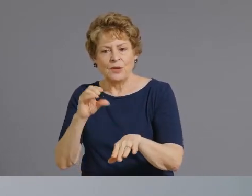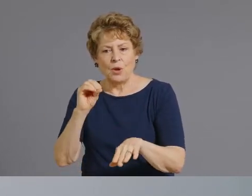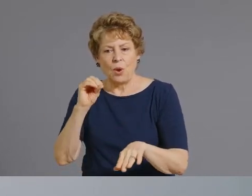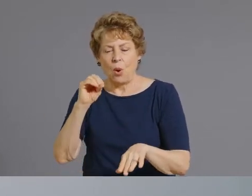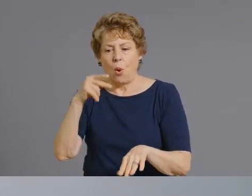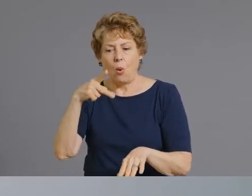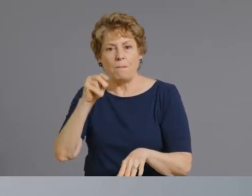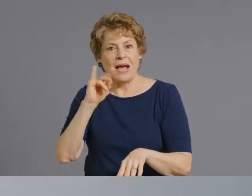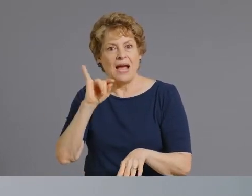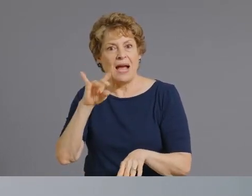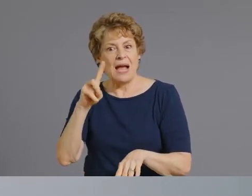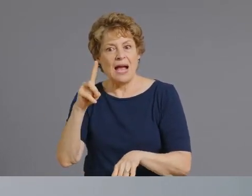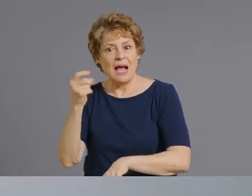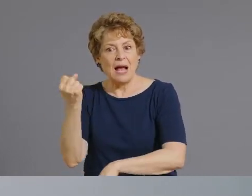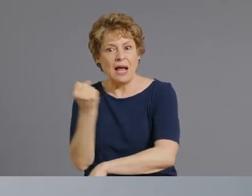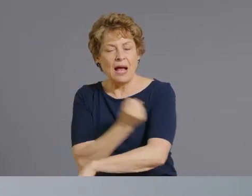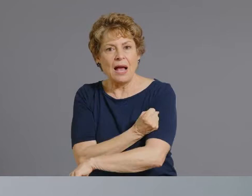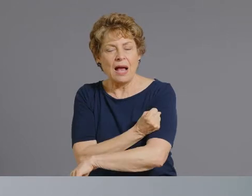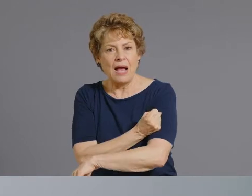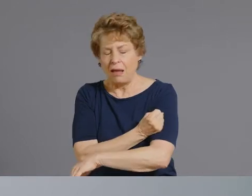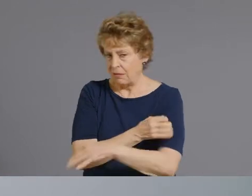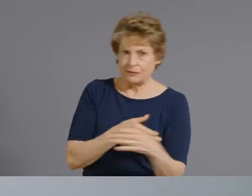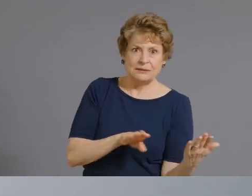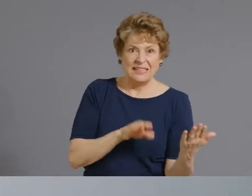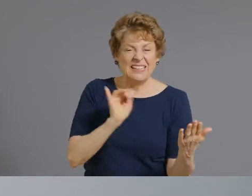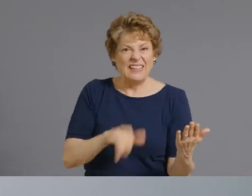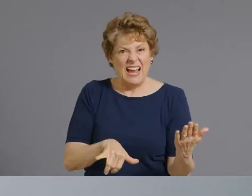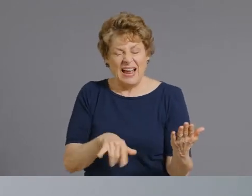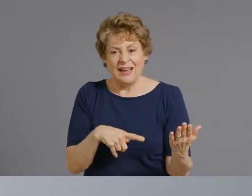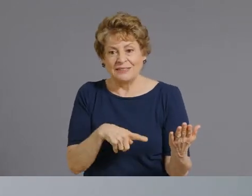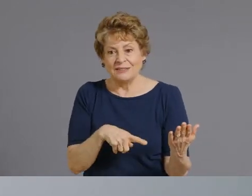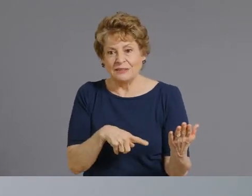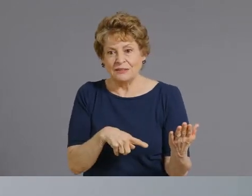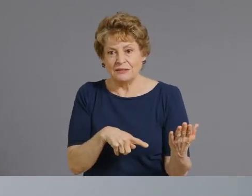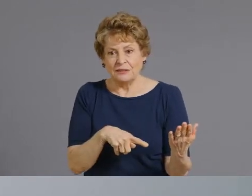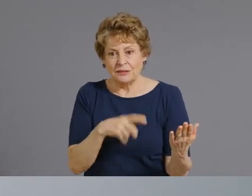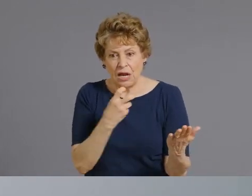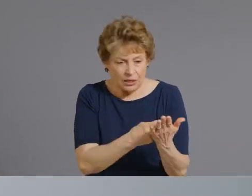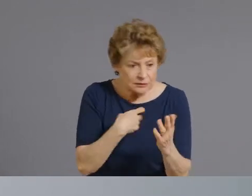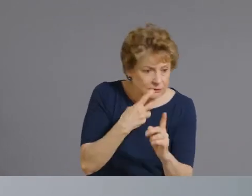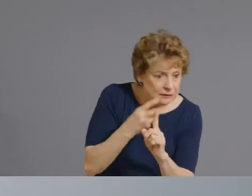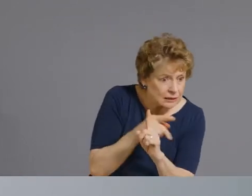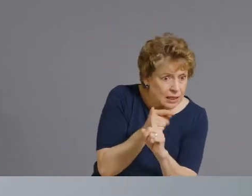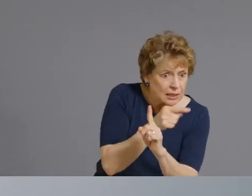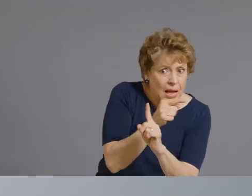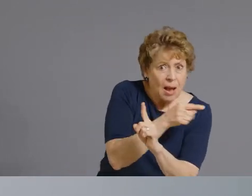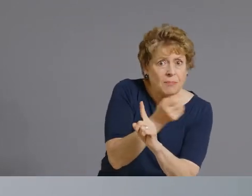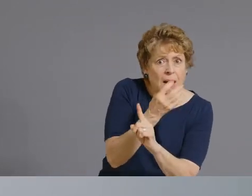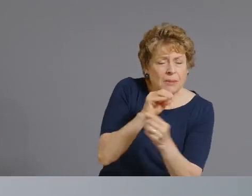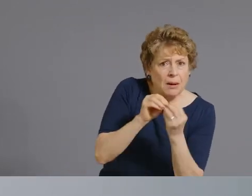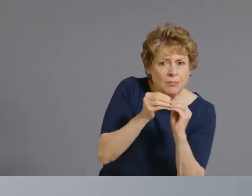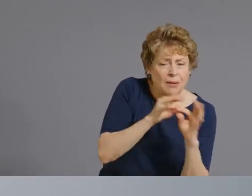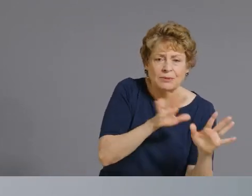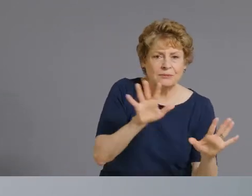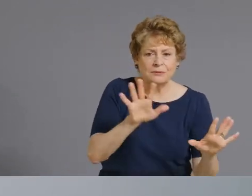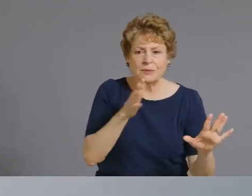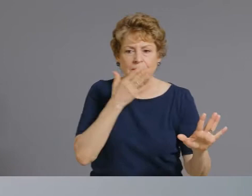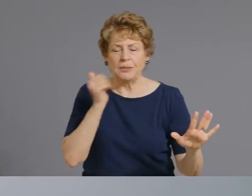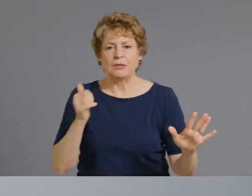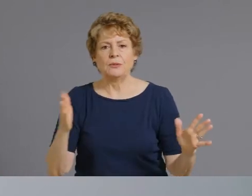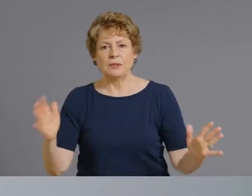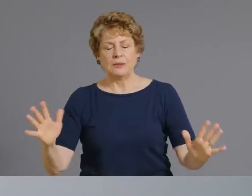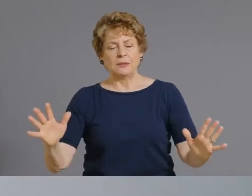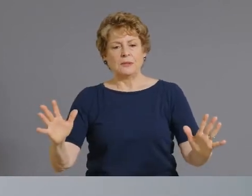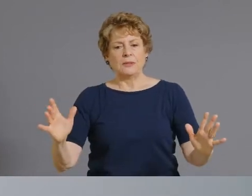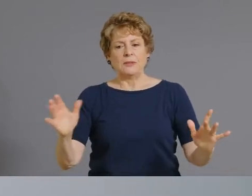just uh we we are able to finalize we're able to to appropriately categorize you know if if it truly was a